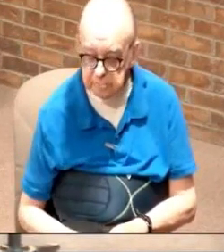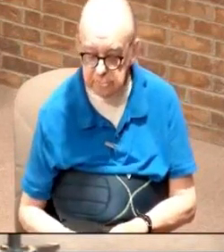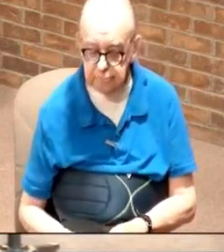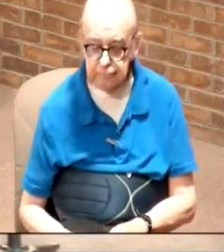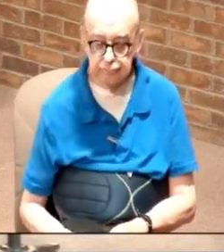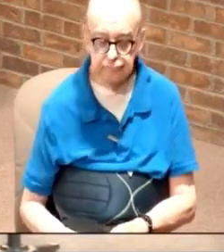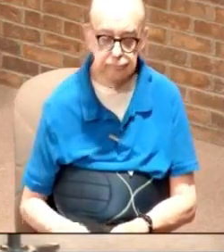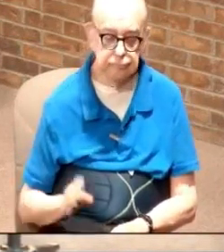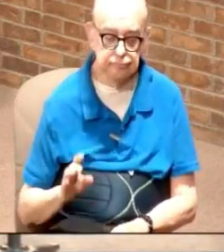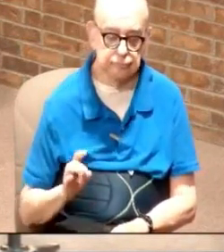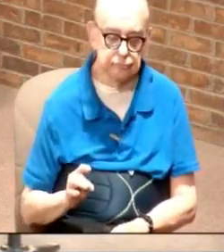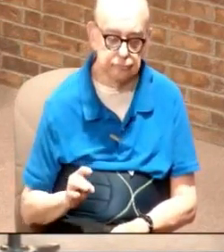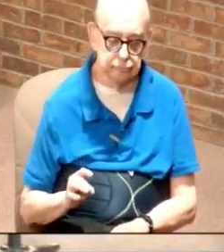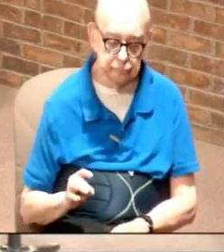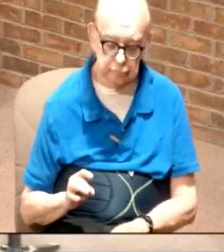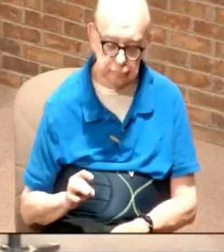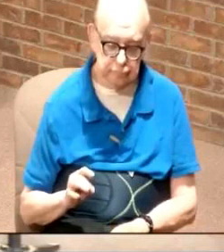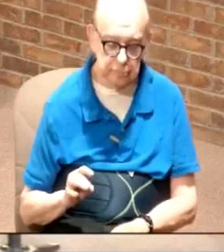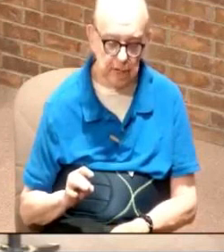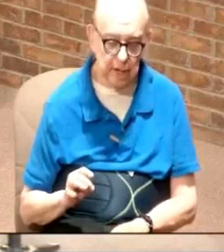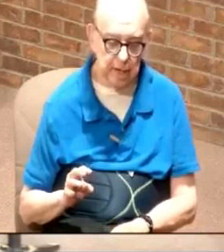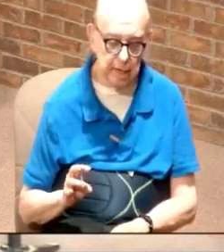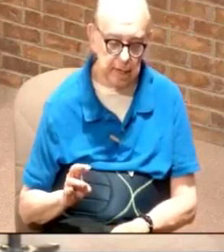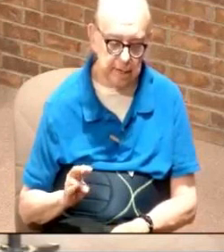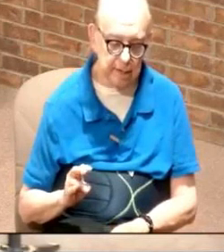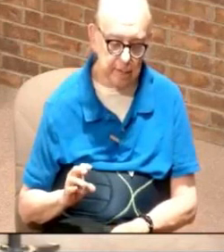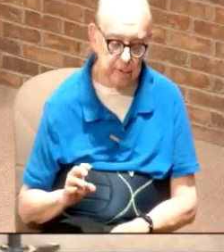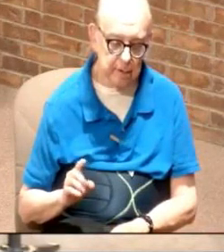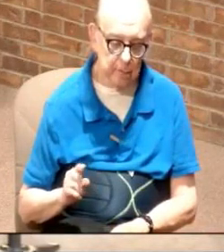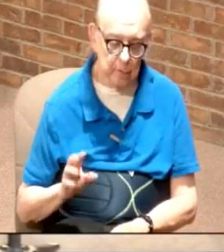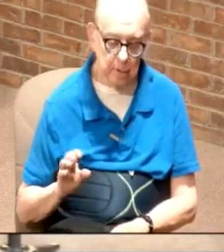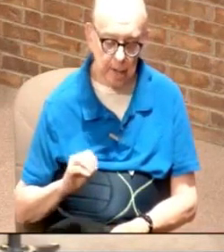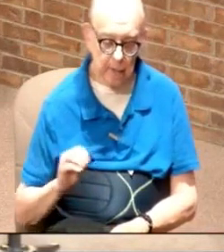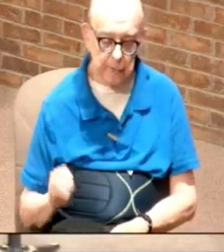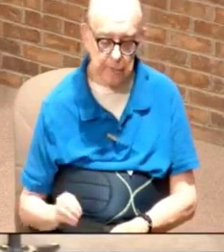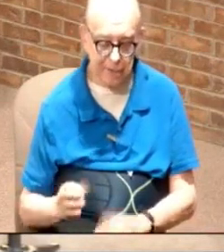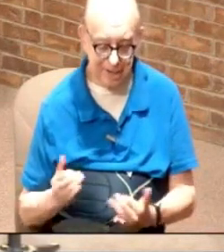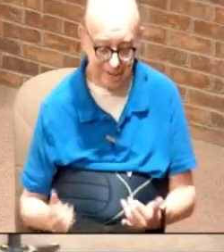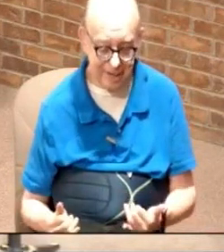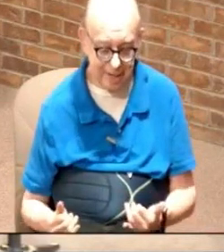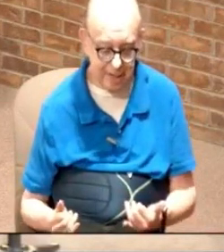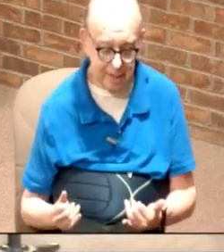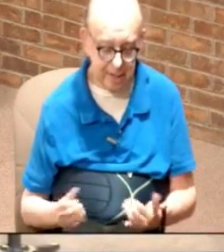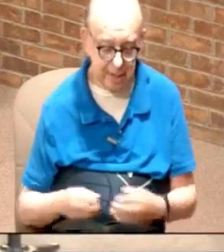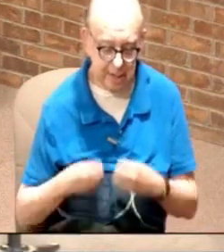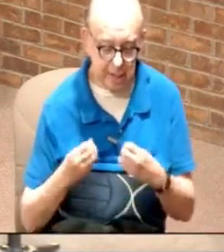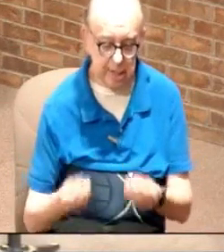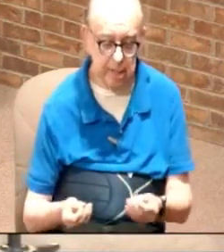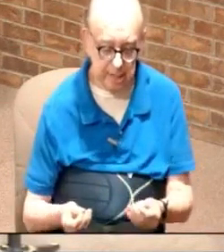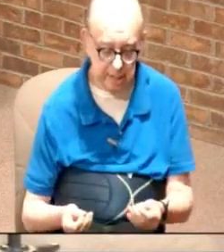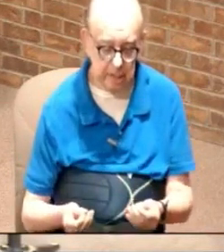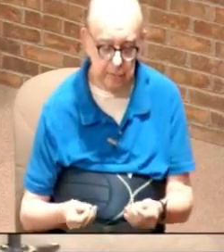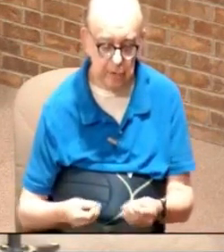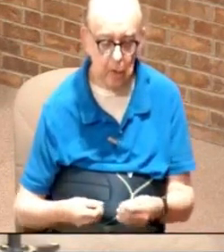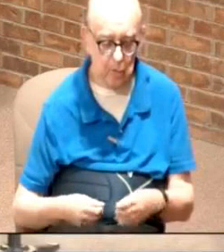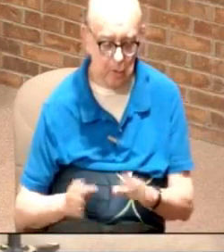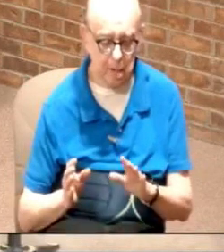he's at 87.5% today I believe it's the number that he gives away